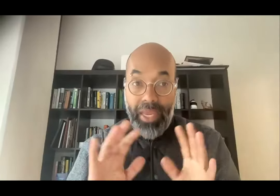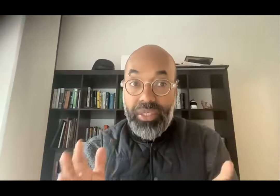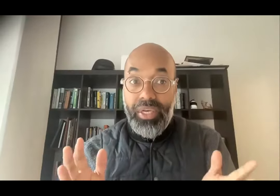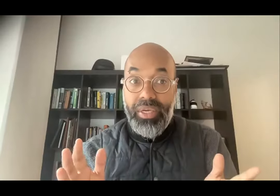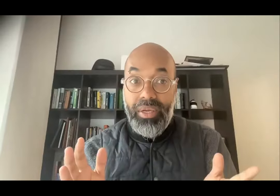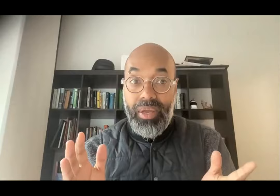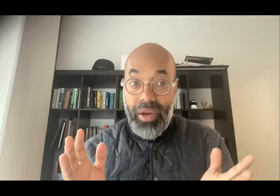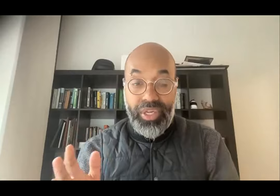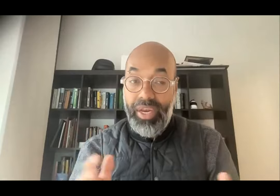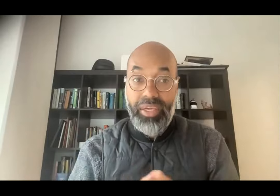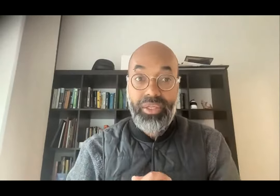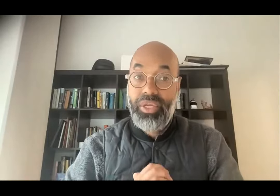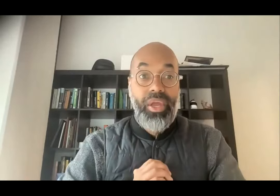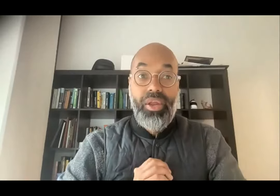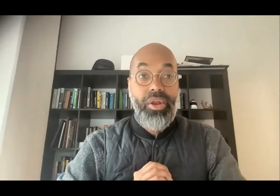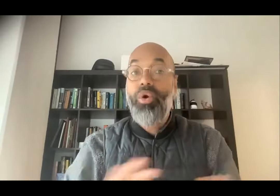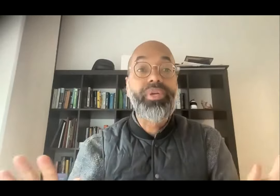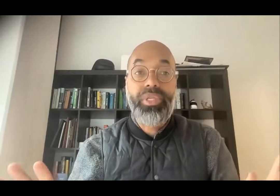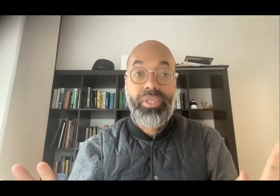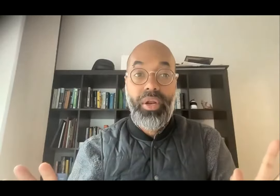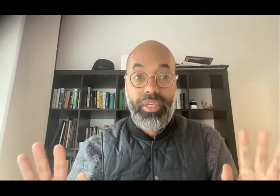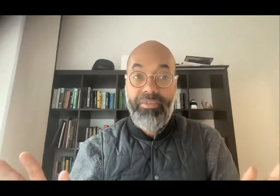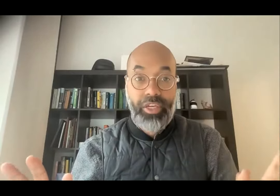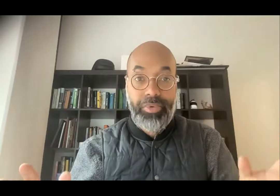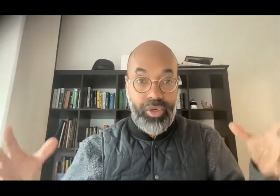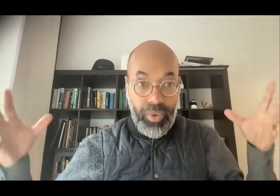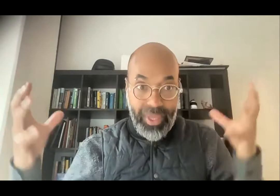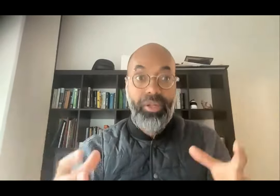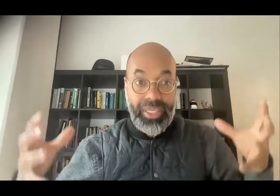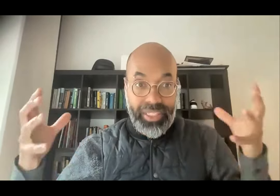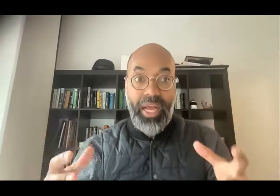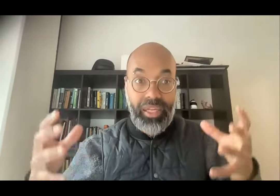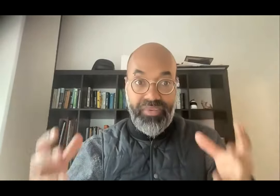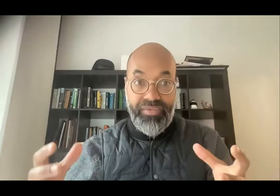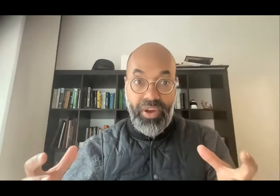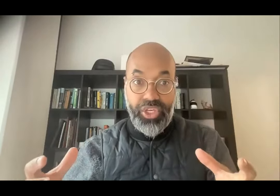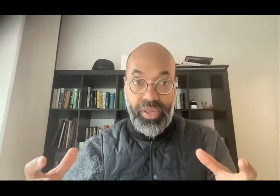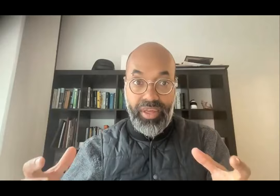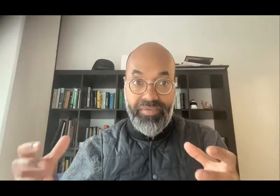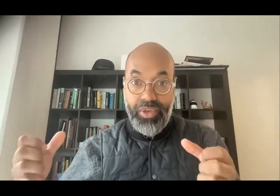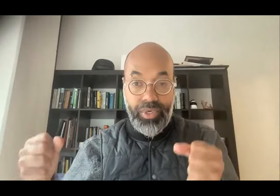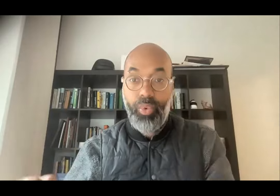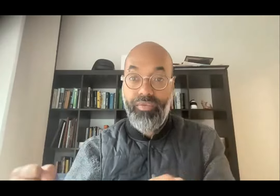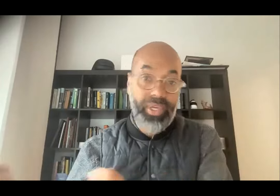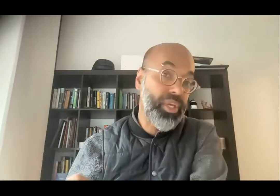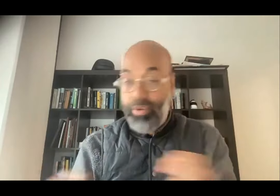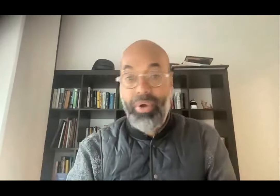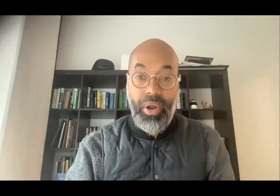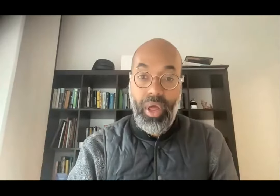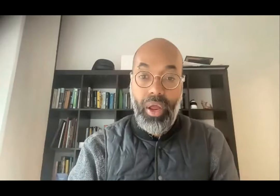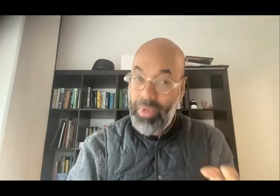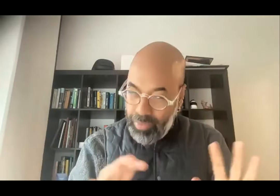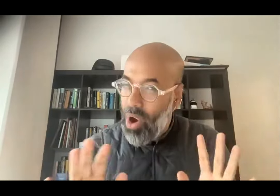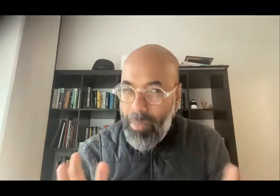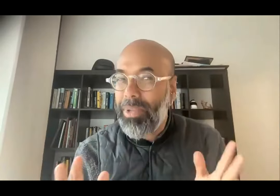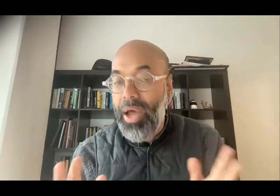the basic understanding is, no, this is not a team of experts who will build exactly a fully functioning thing for you in 12 weeks that you can put